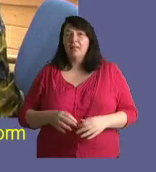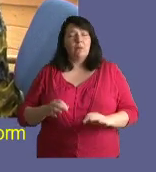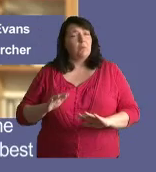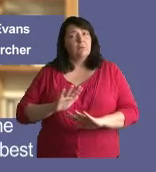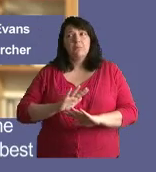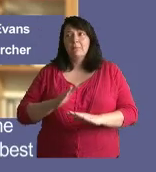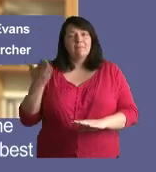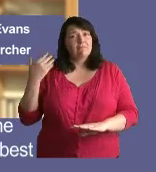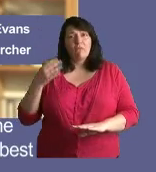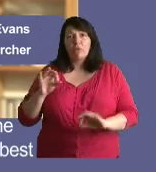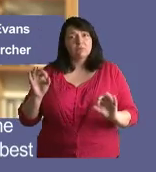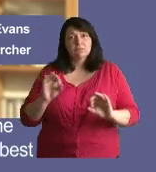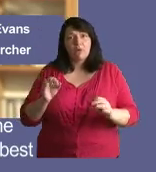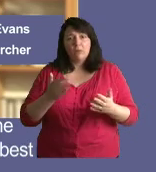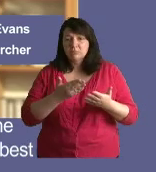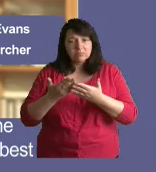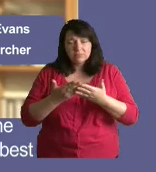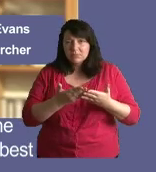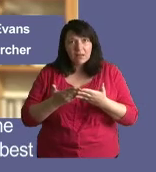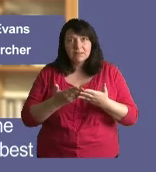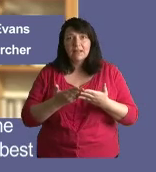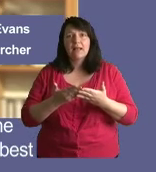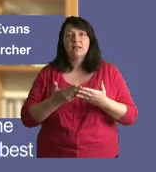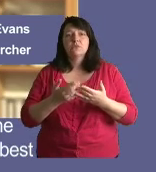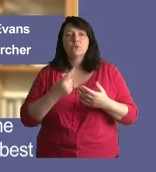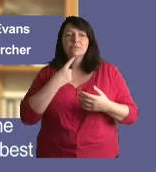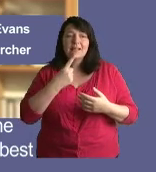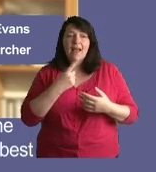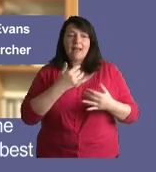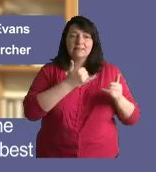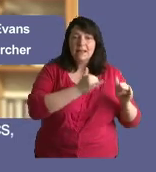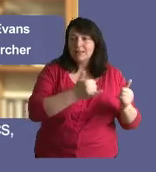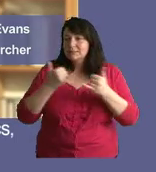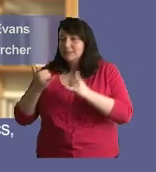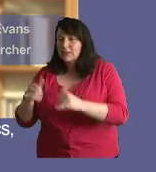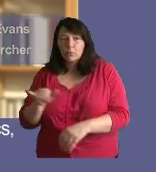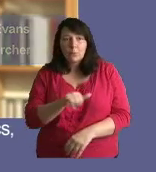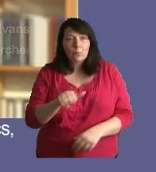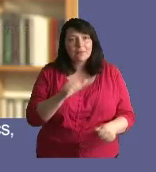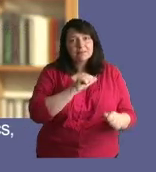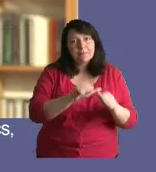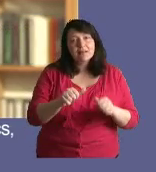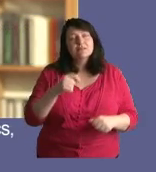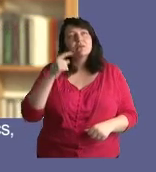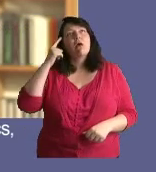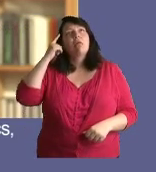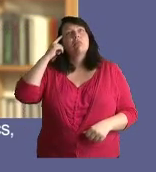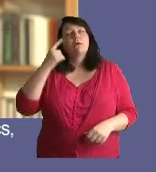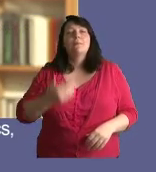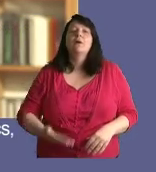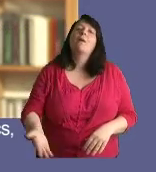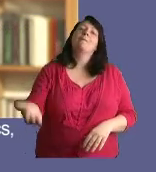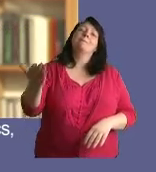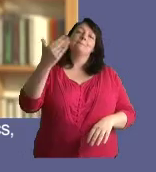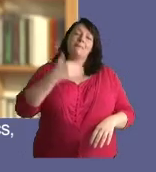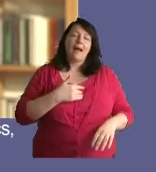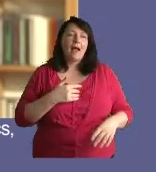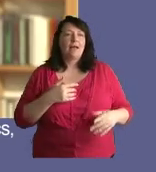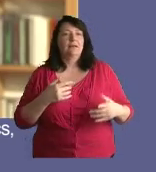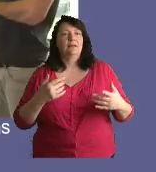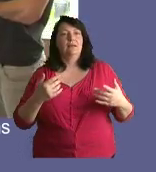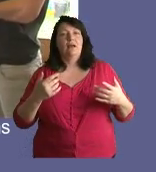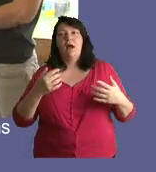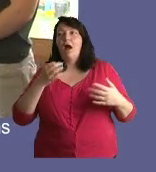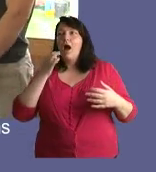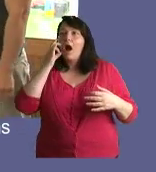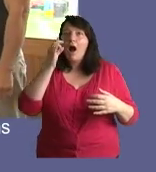no study had ever been done to say that the blood test was best all that the urine test was best so we thought we'd go right back to